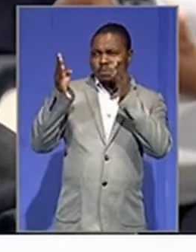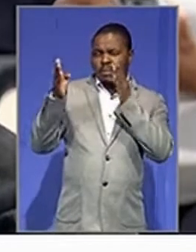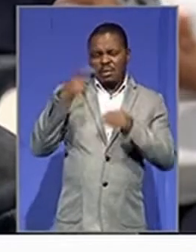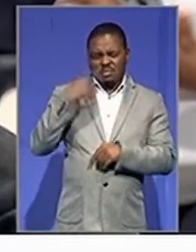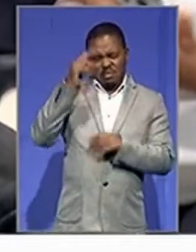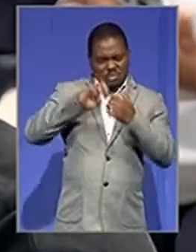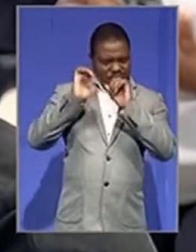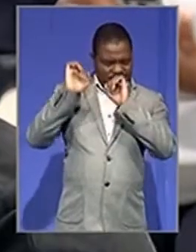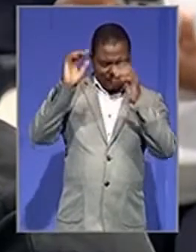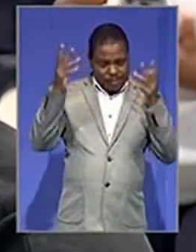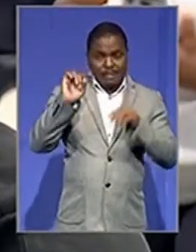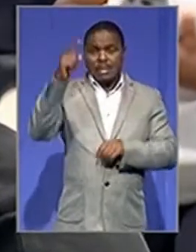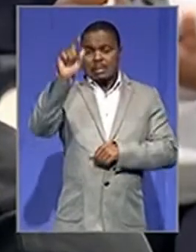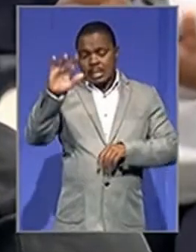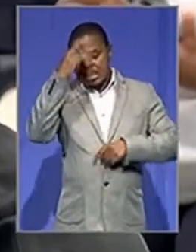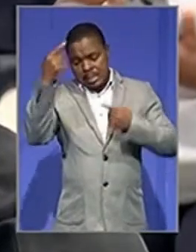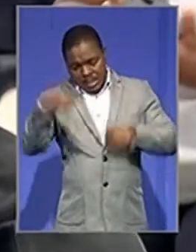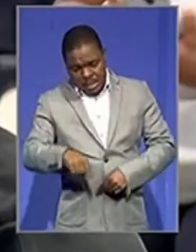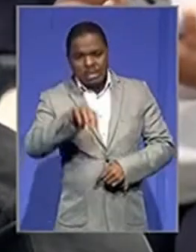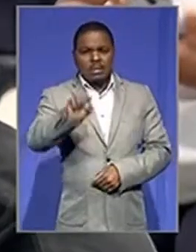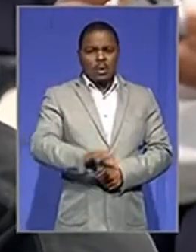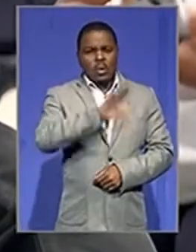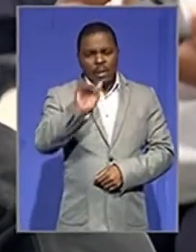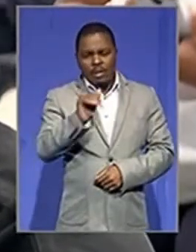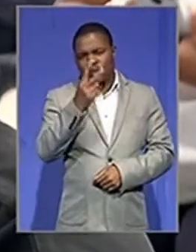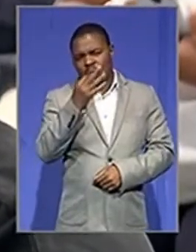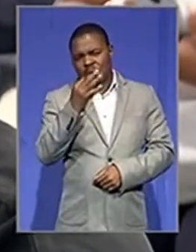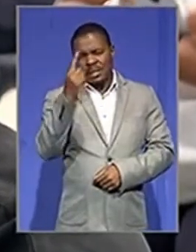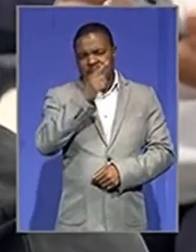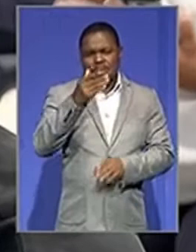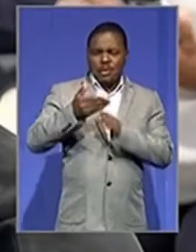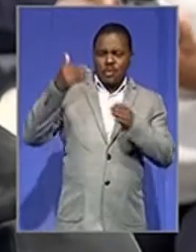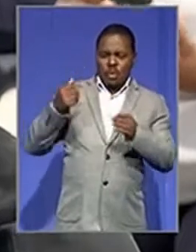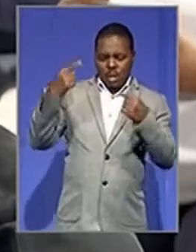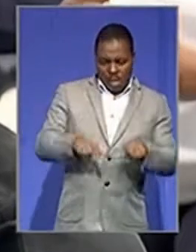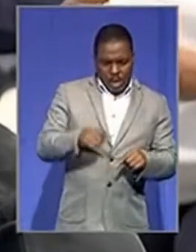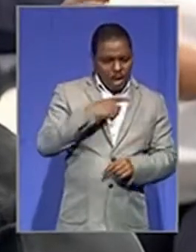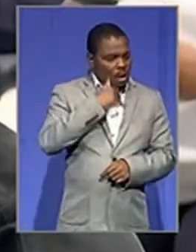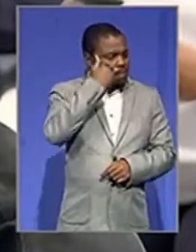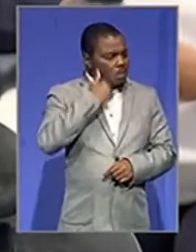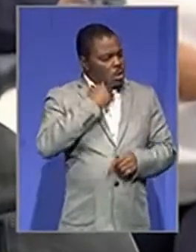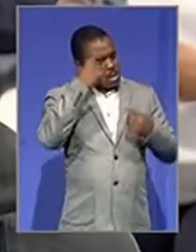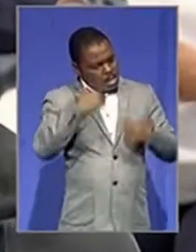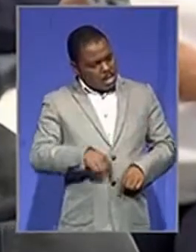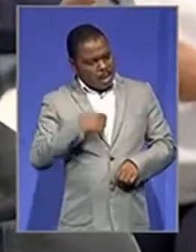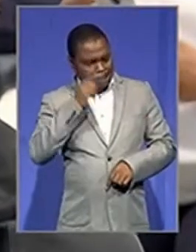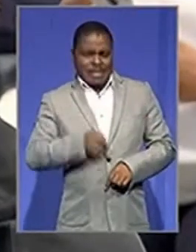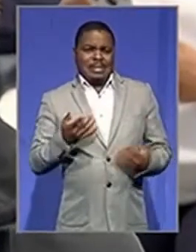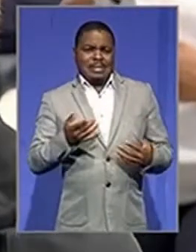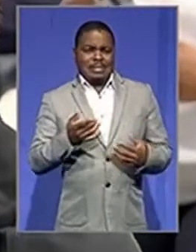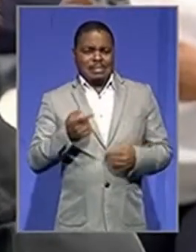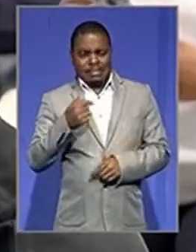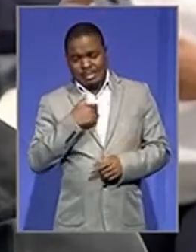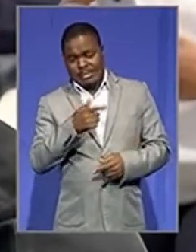problem. And then the first patient arrived in South Africa about two or three days before. Then we got the phone call that the first patient was coming here. So it